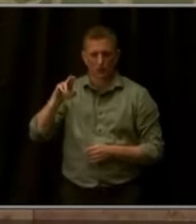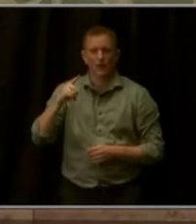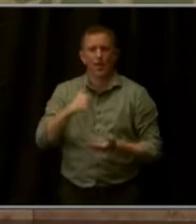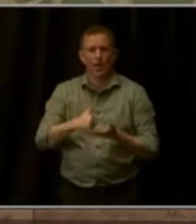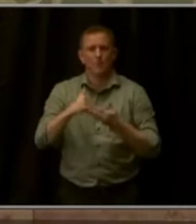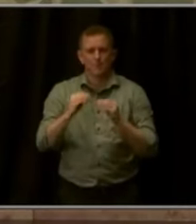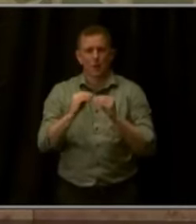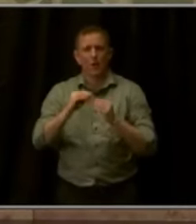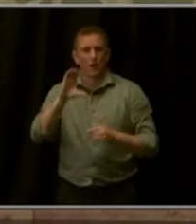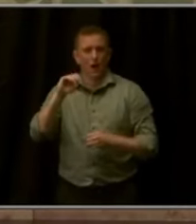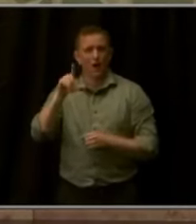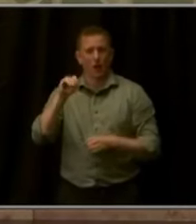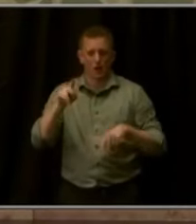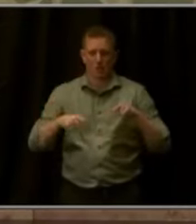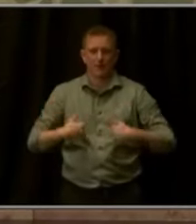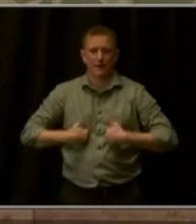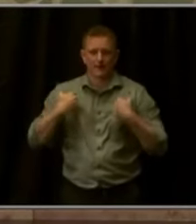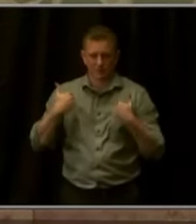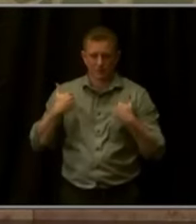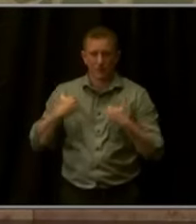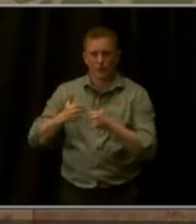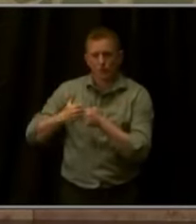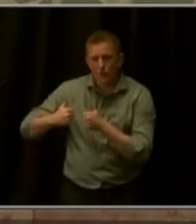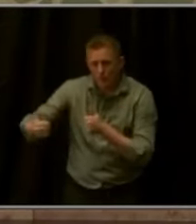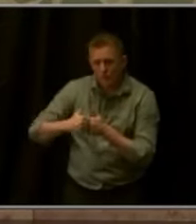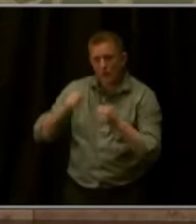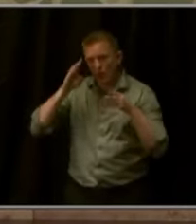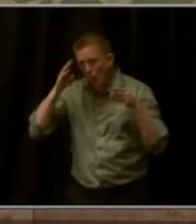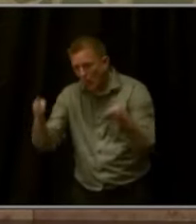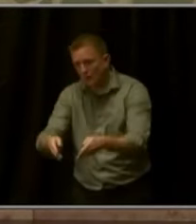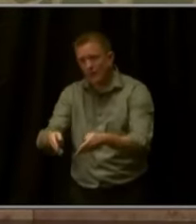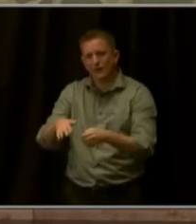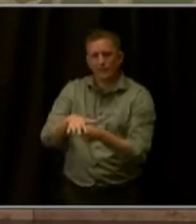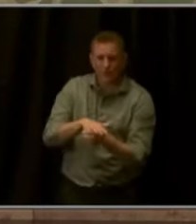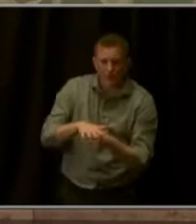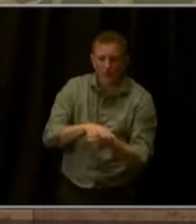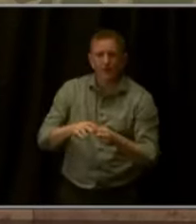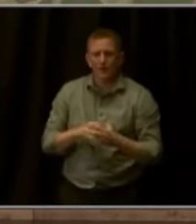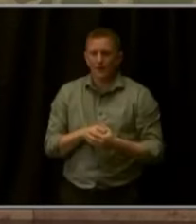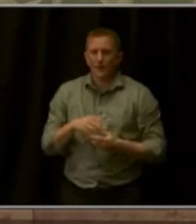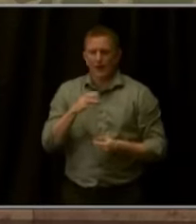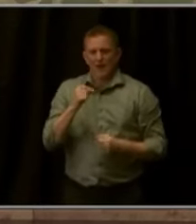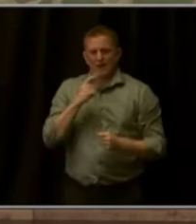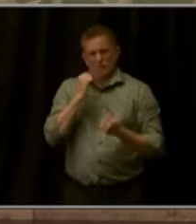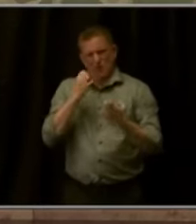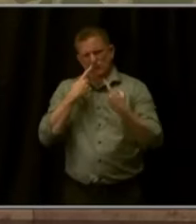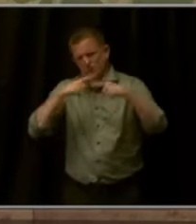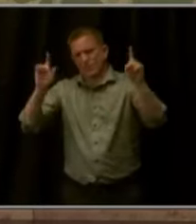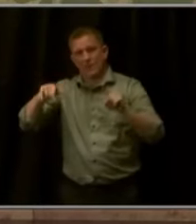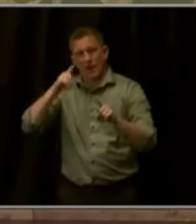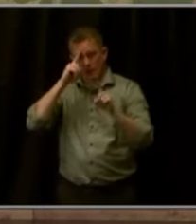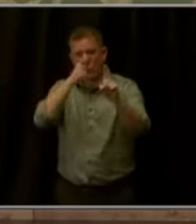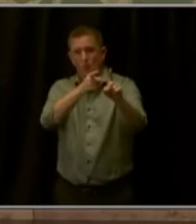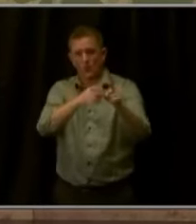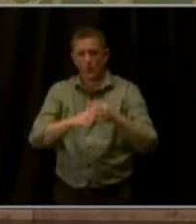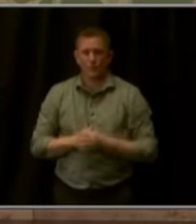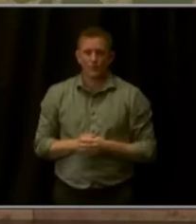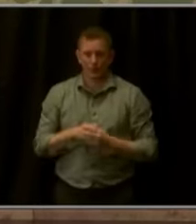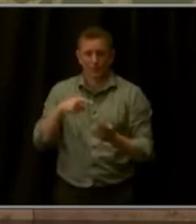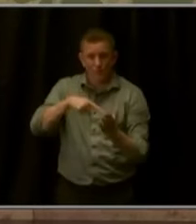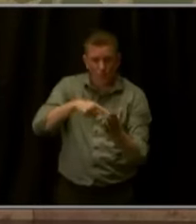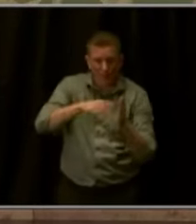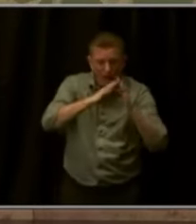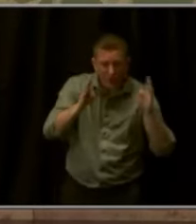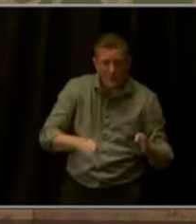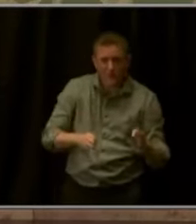transit-oriented communities and achieve this powerful vision of more affordable housing and transit that works in our great